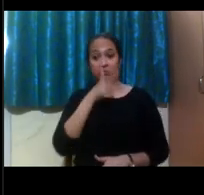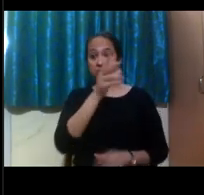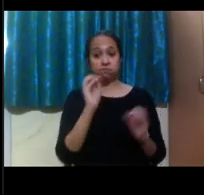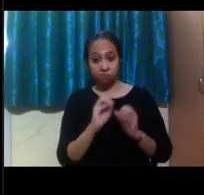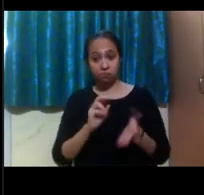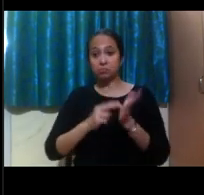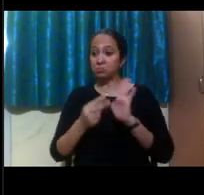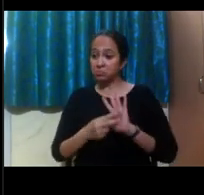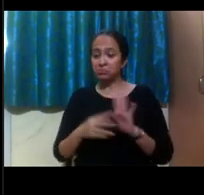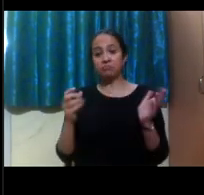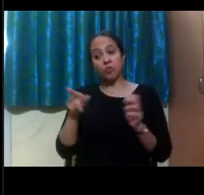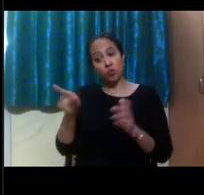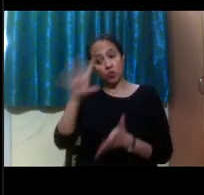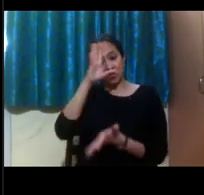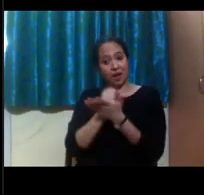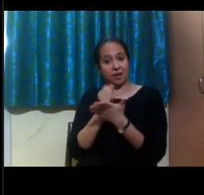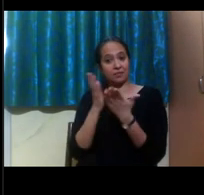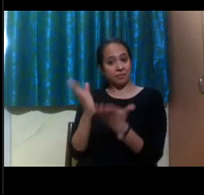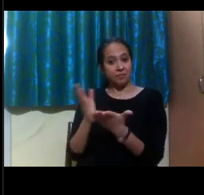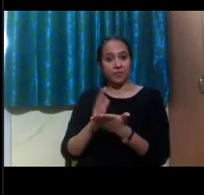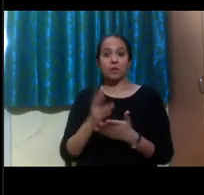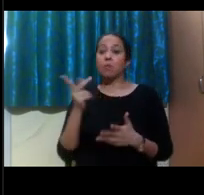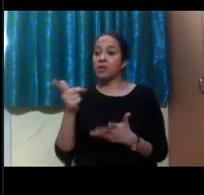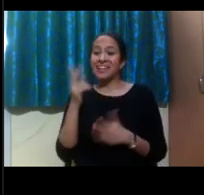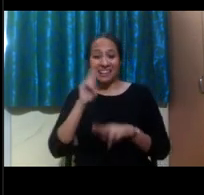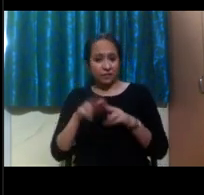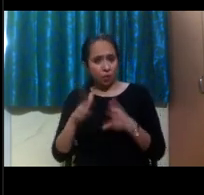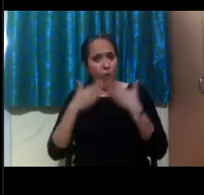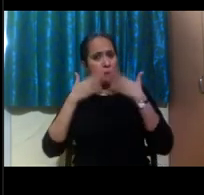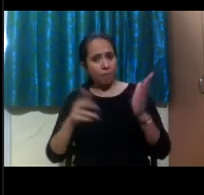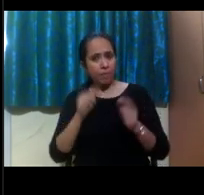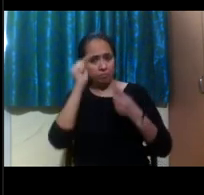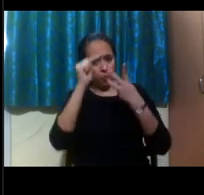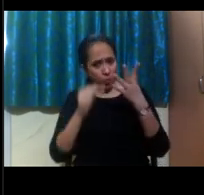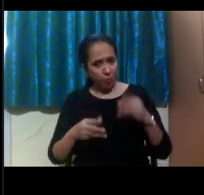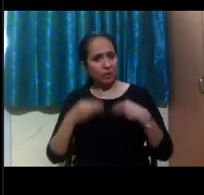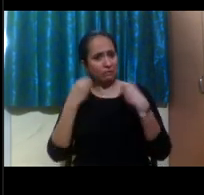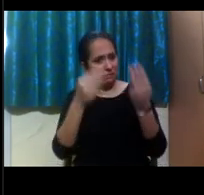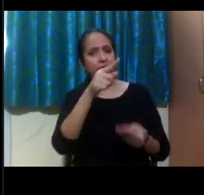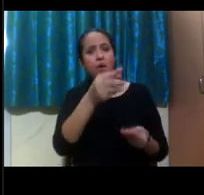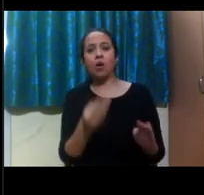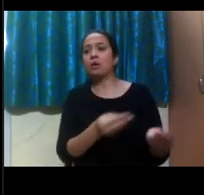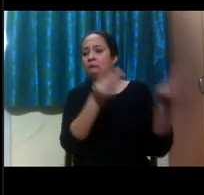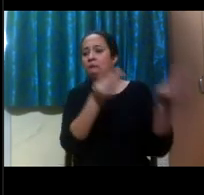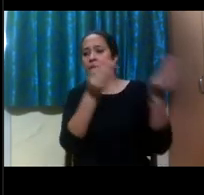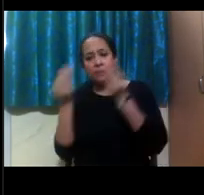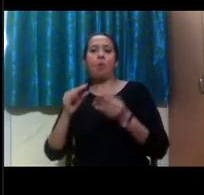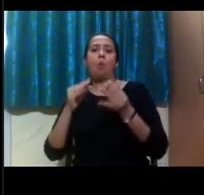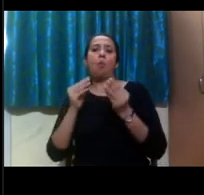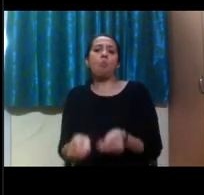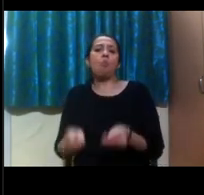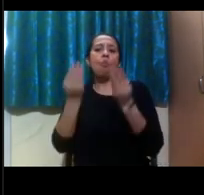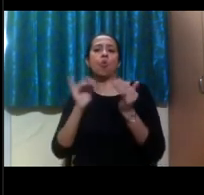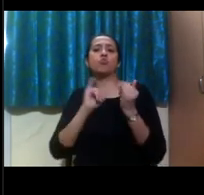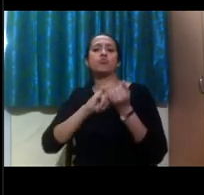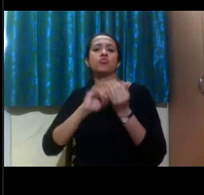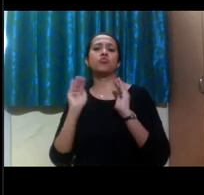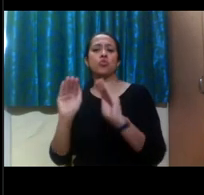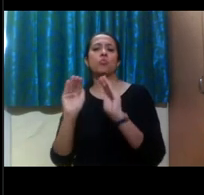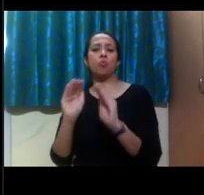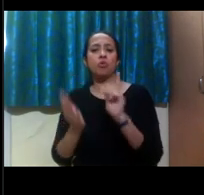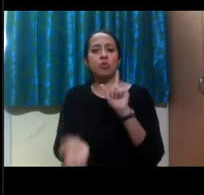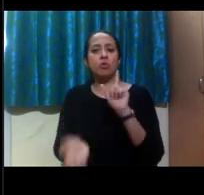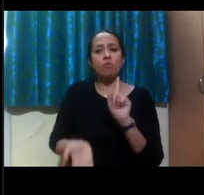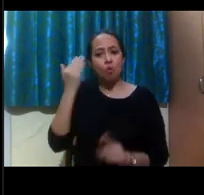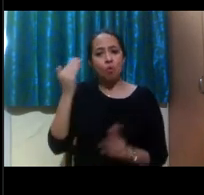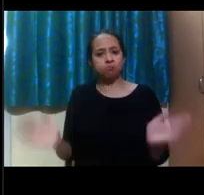a little bit of background of why you have those accommodations. And it might actually provide them more insight to give you more support or to do something